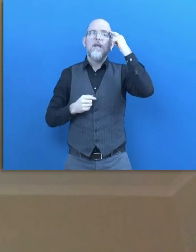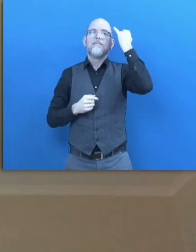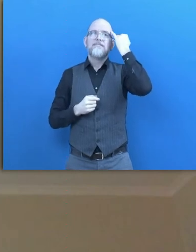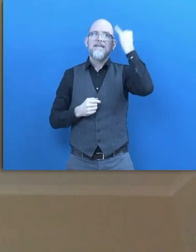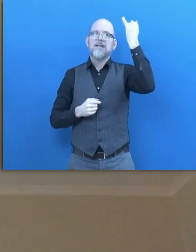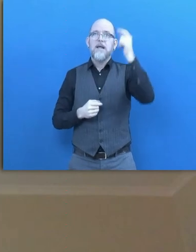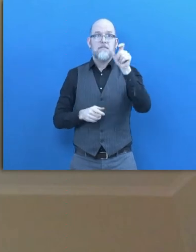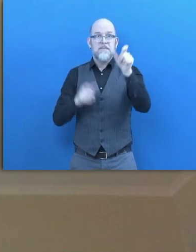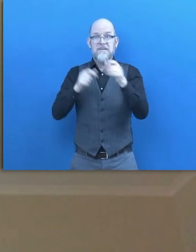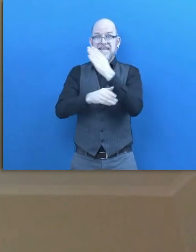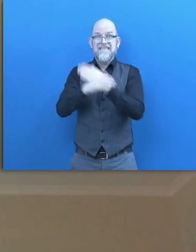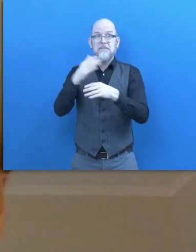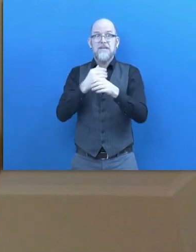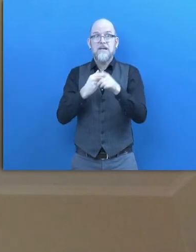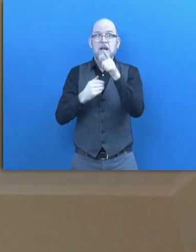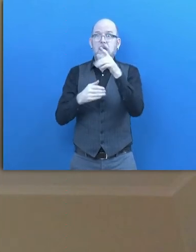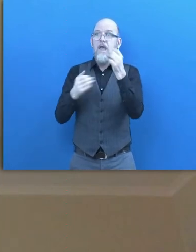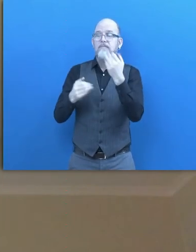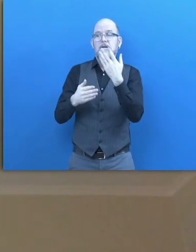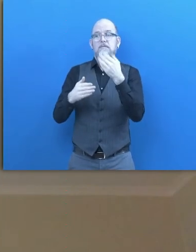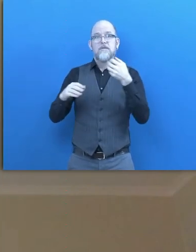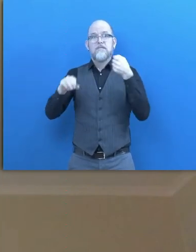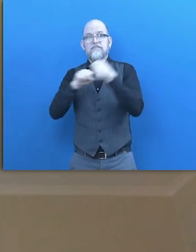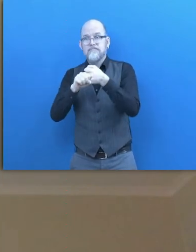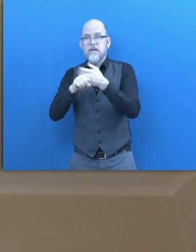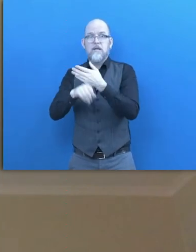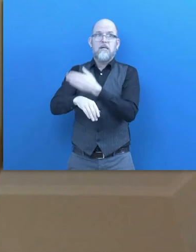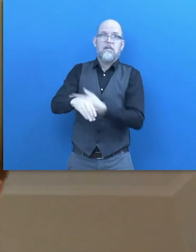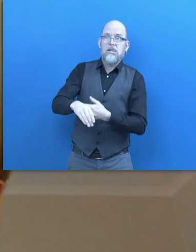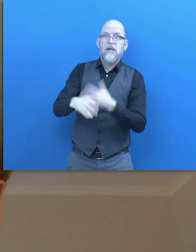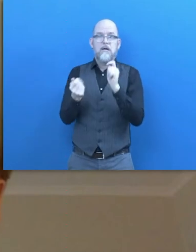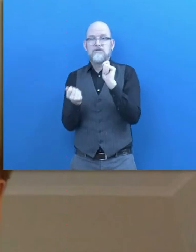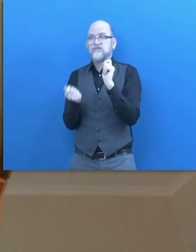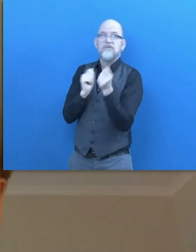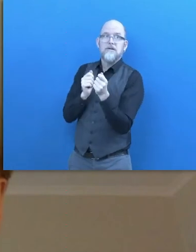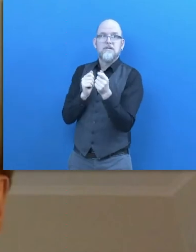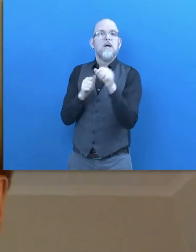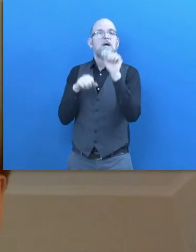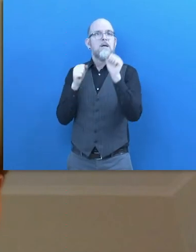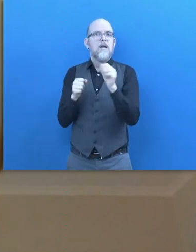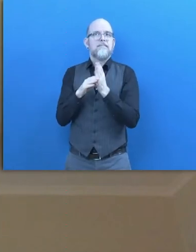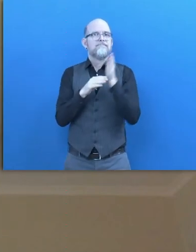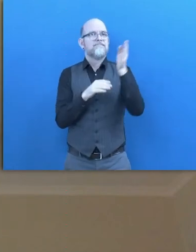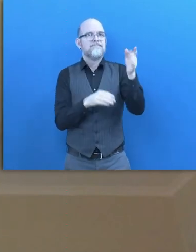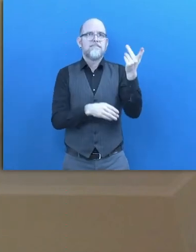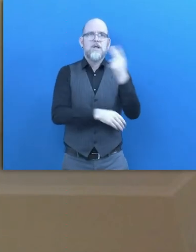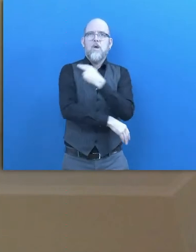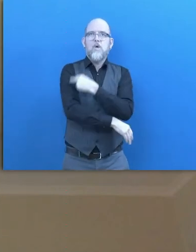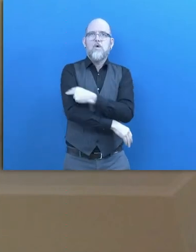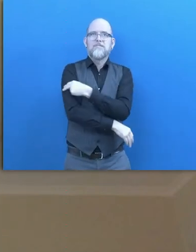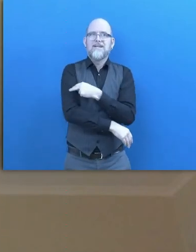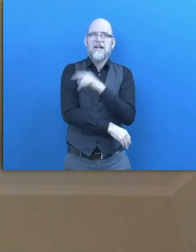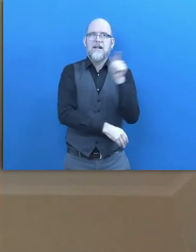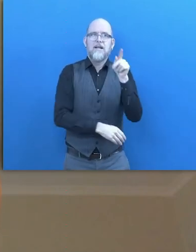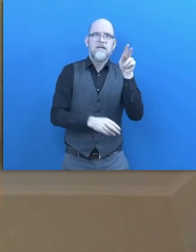or that life-changing event. And the ambassadors visited them in the hospitals to support them.